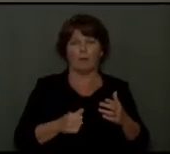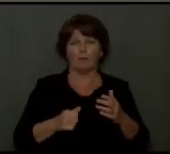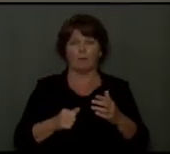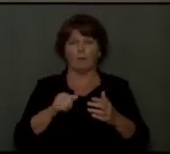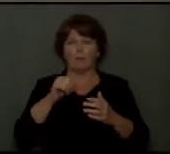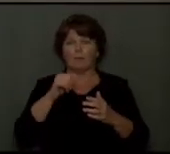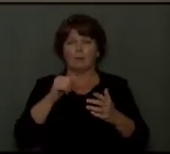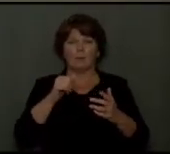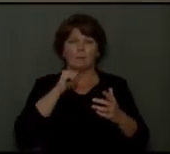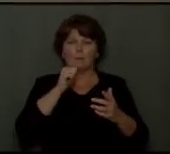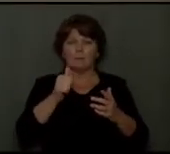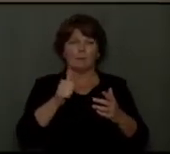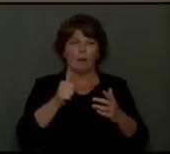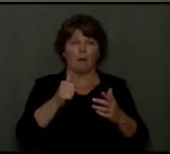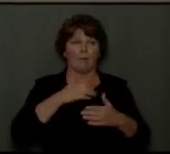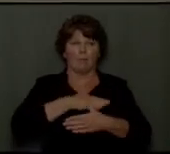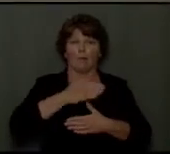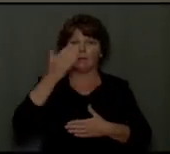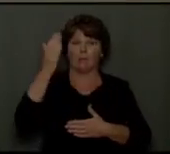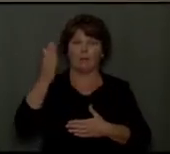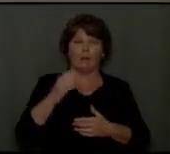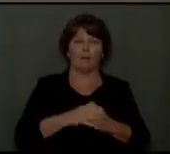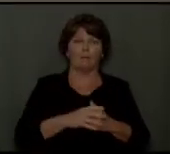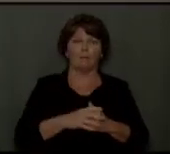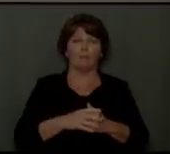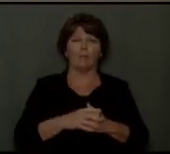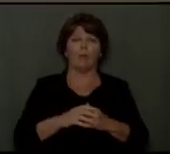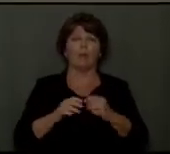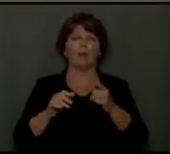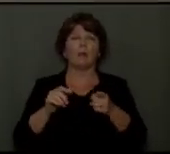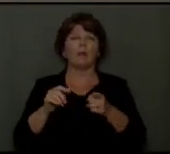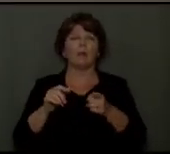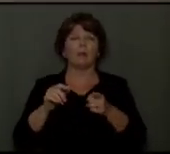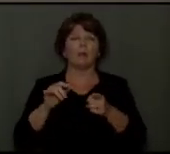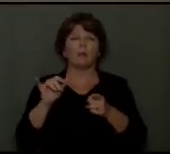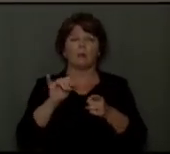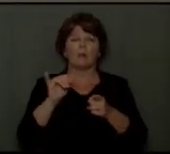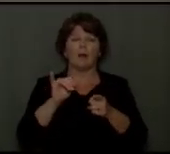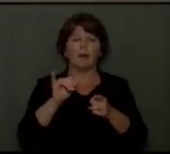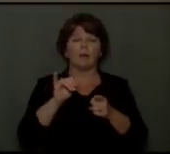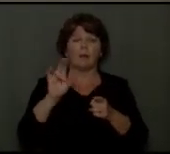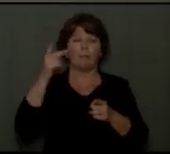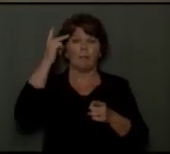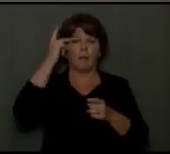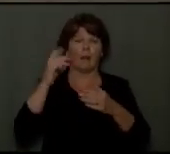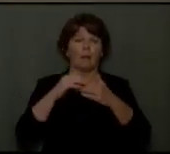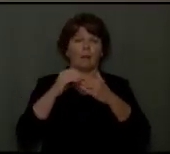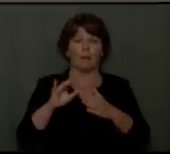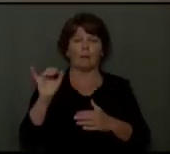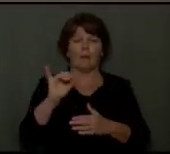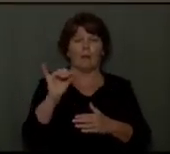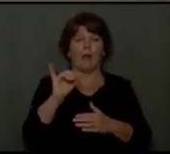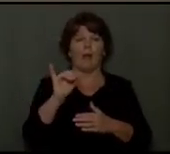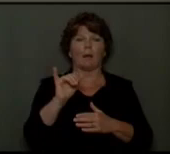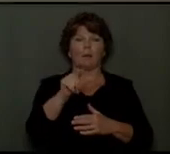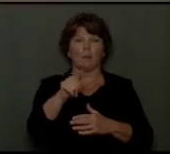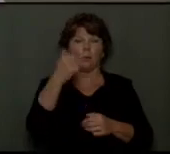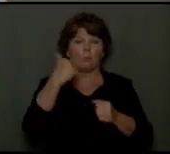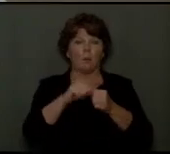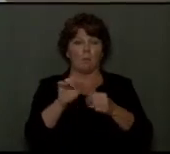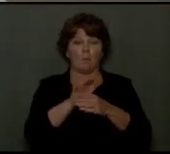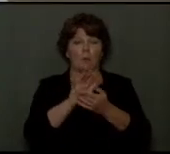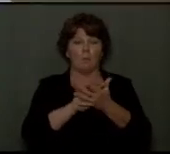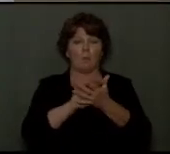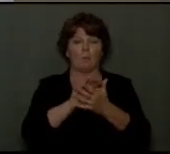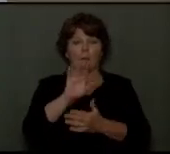political leaders. You should be more like Thumper's mother and Disney's Bambi, who told him, If you can't say something nice about a